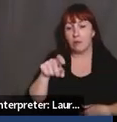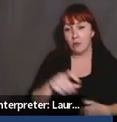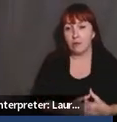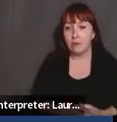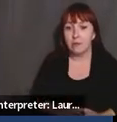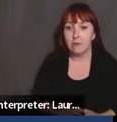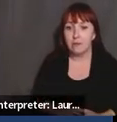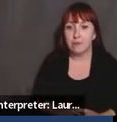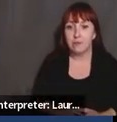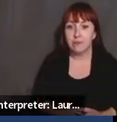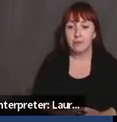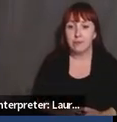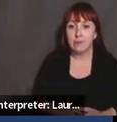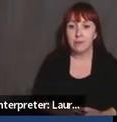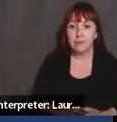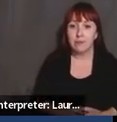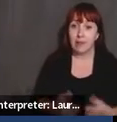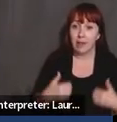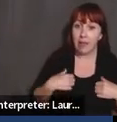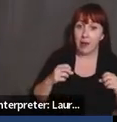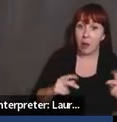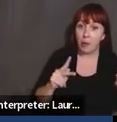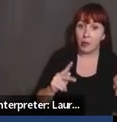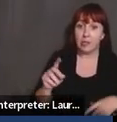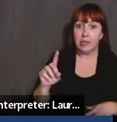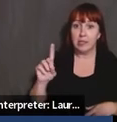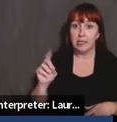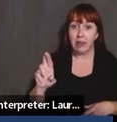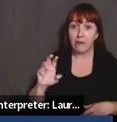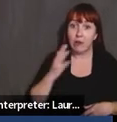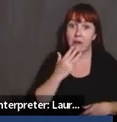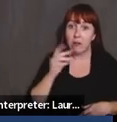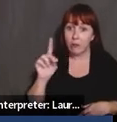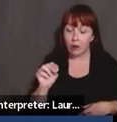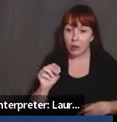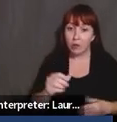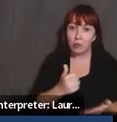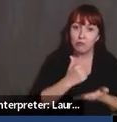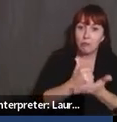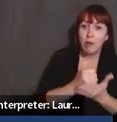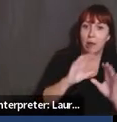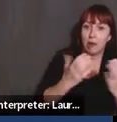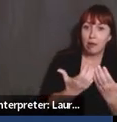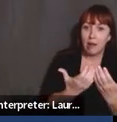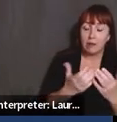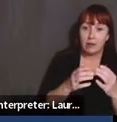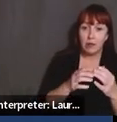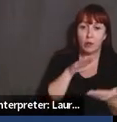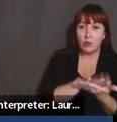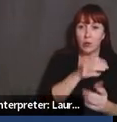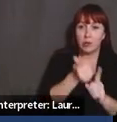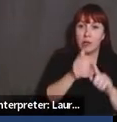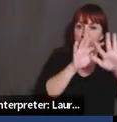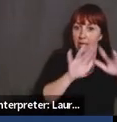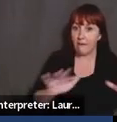um, to assist South High School in Denver, Colorado, and, um, it was a really diverse, uh, school, so to